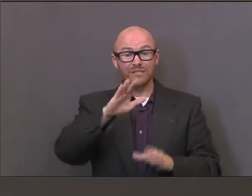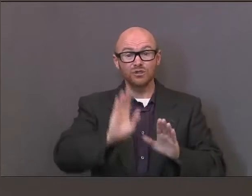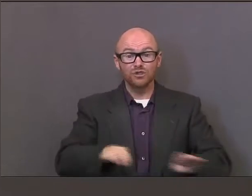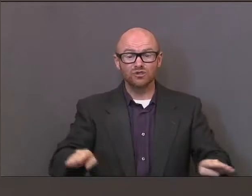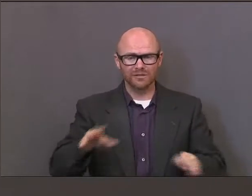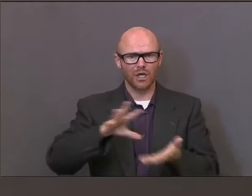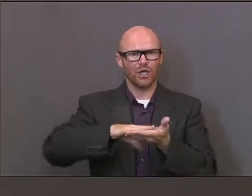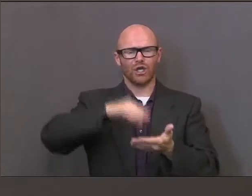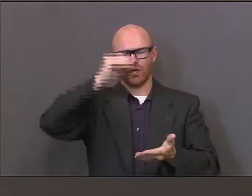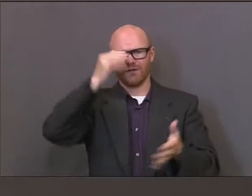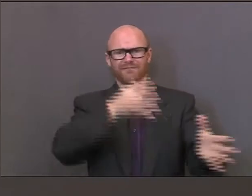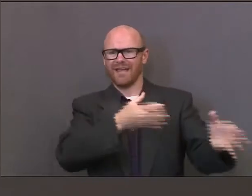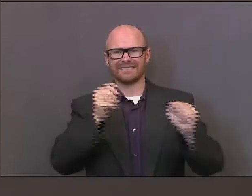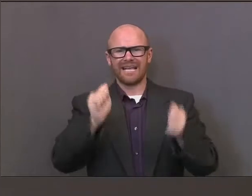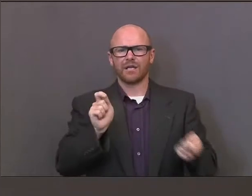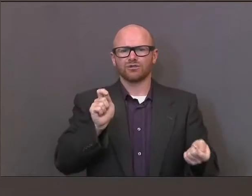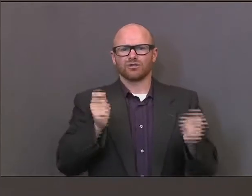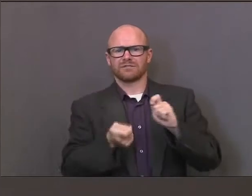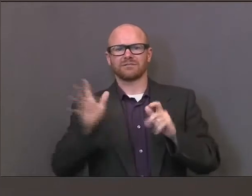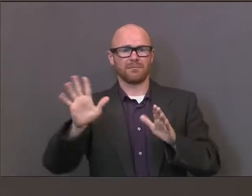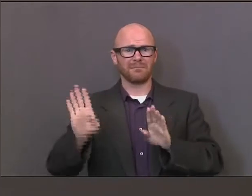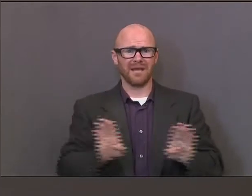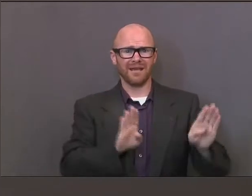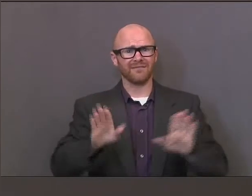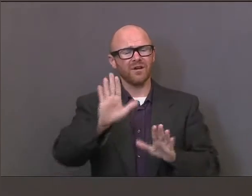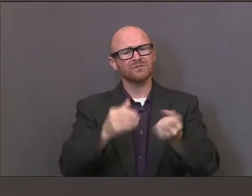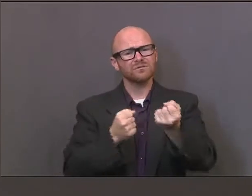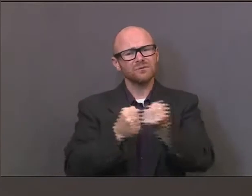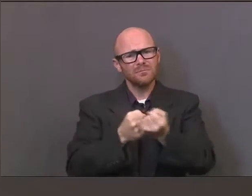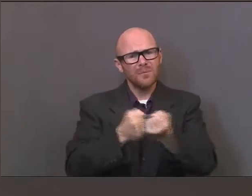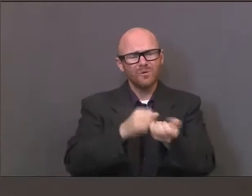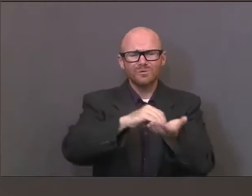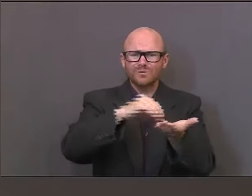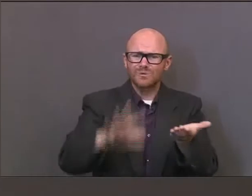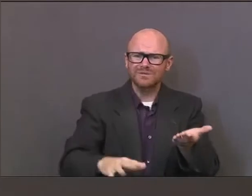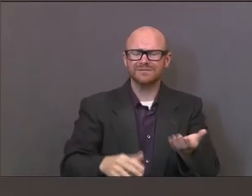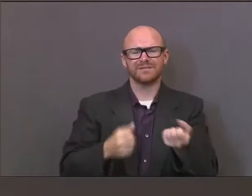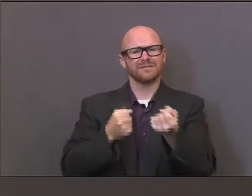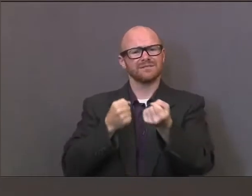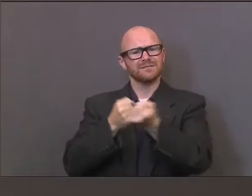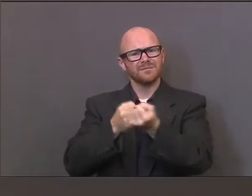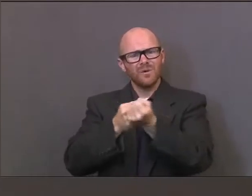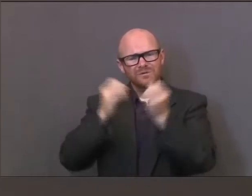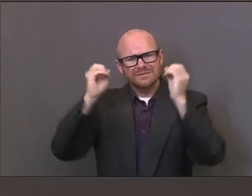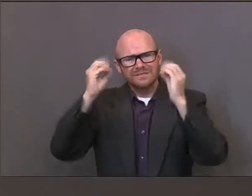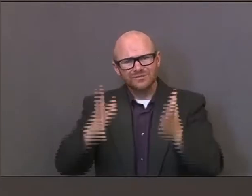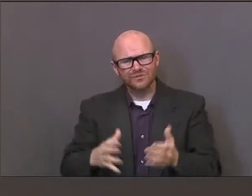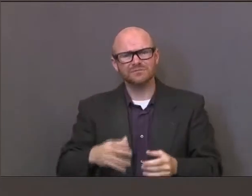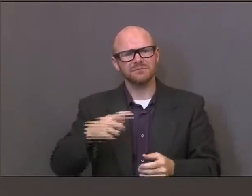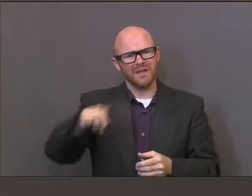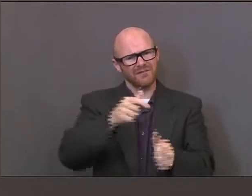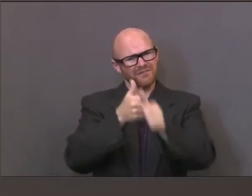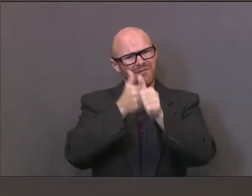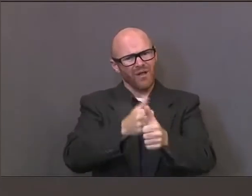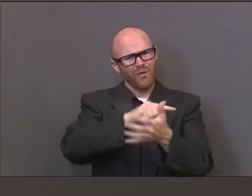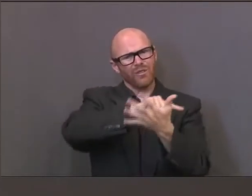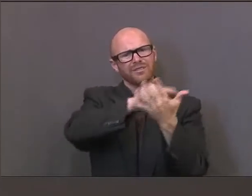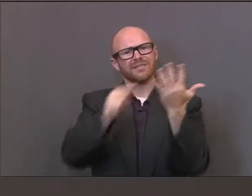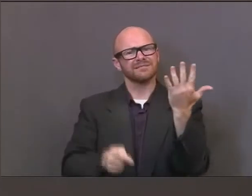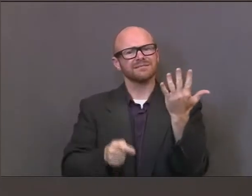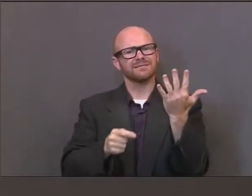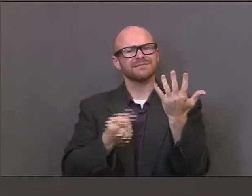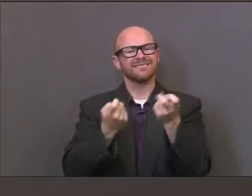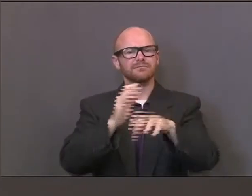very quickly. So please support them. Please support our students by following these same precautions while you are out in the community.